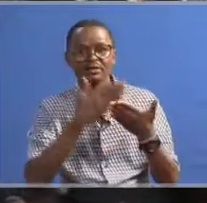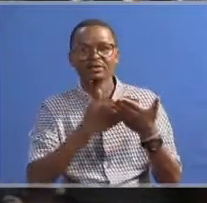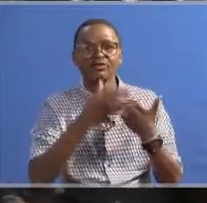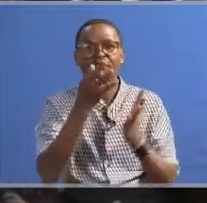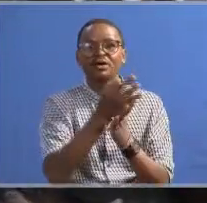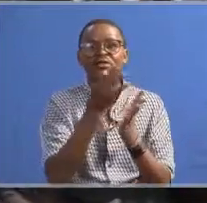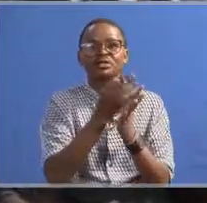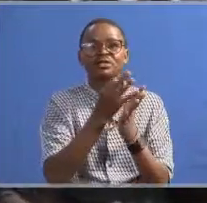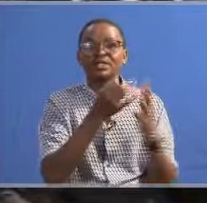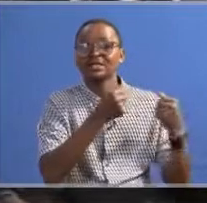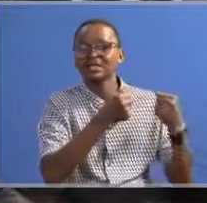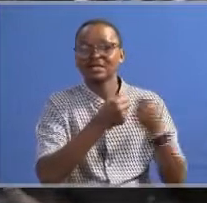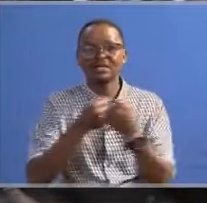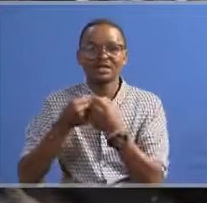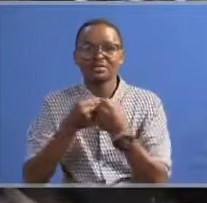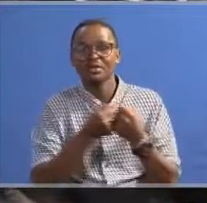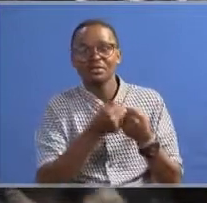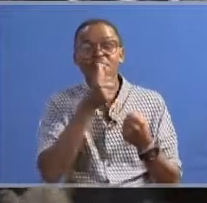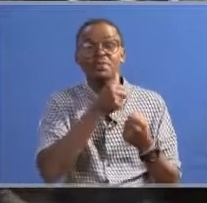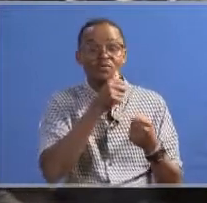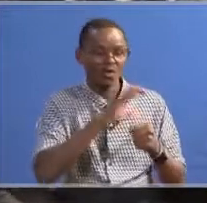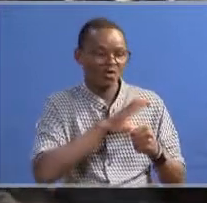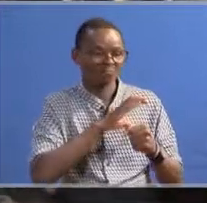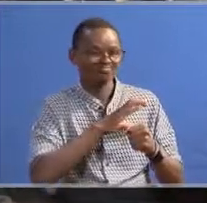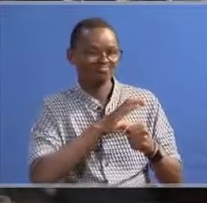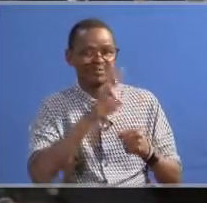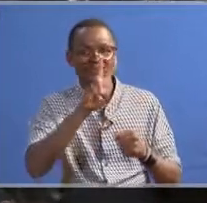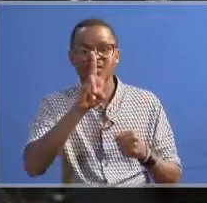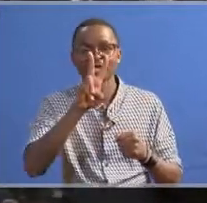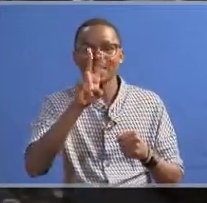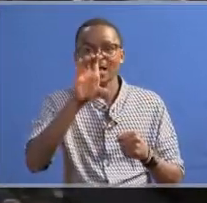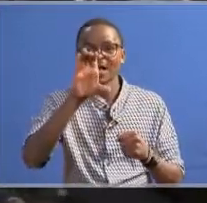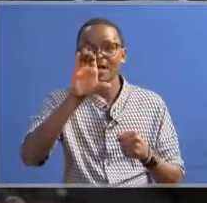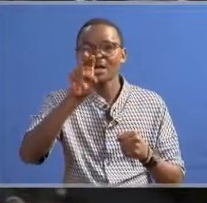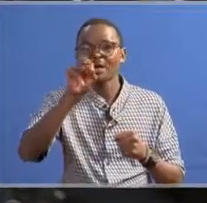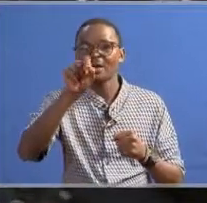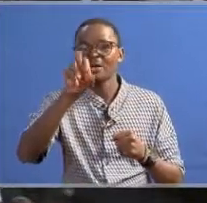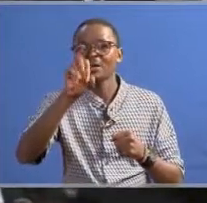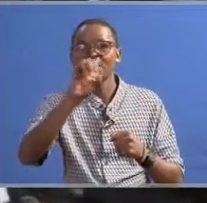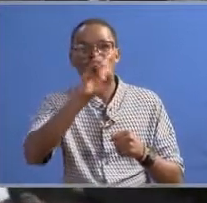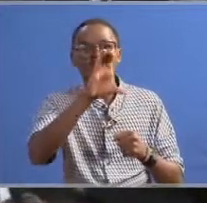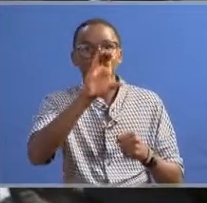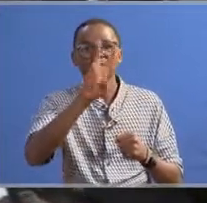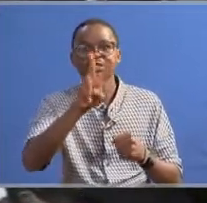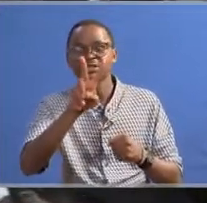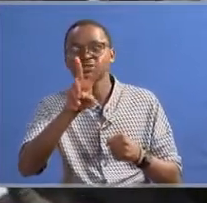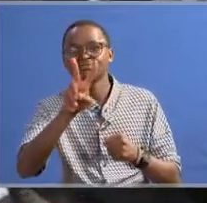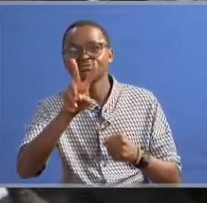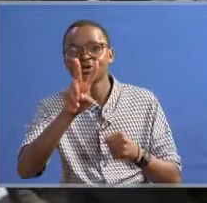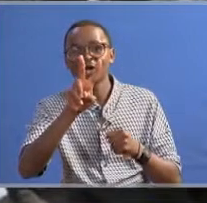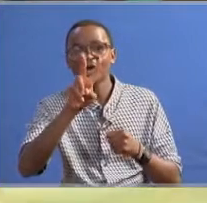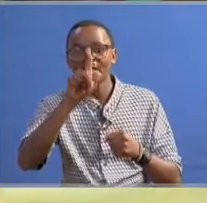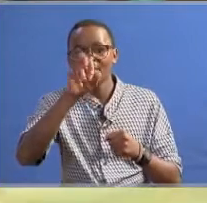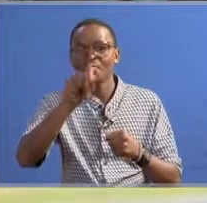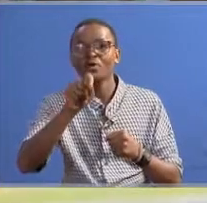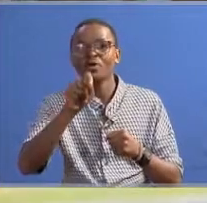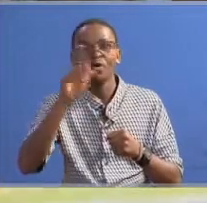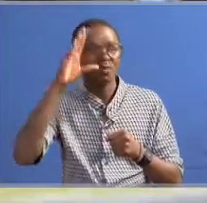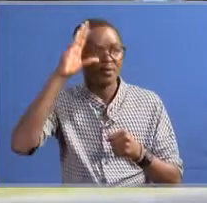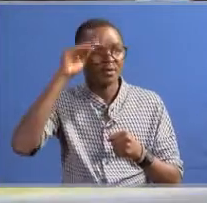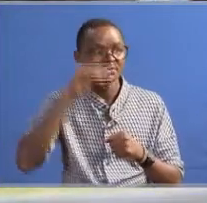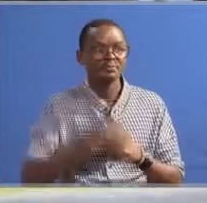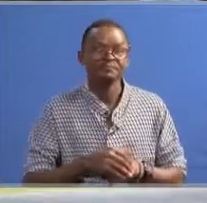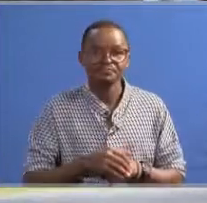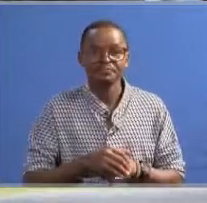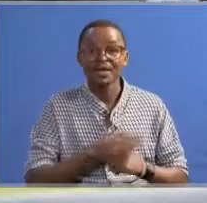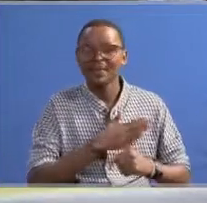filed challenging the privatization of the second container terminal, CT2, at the port of Mombasa. At least,